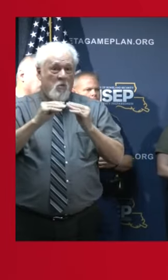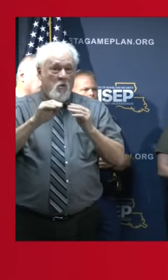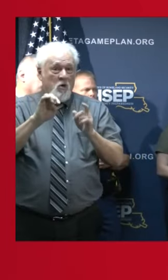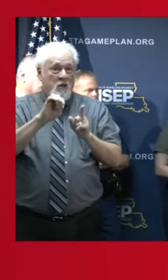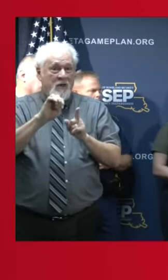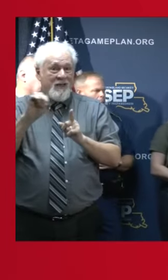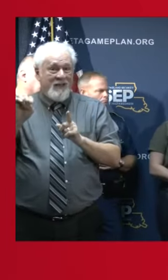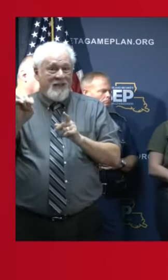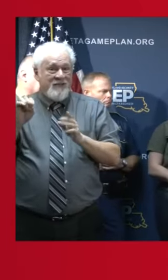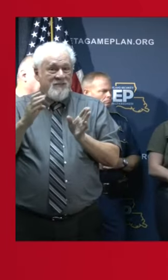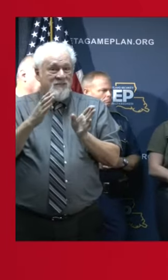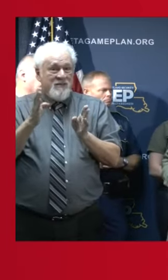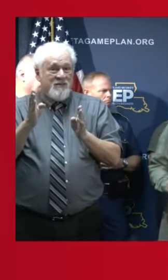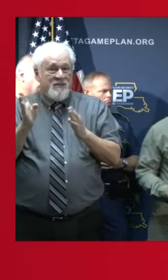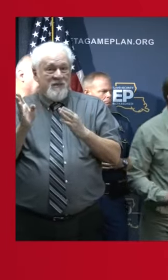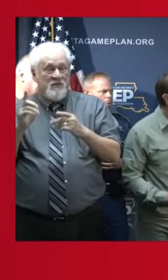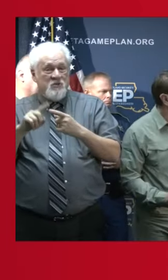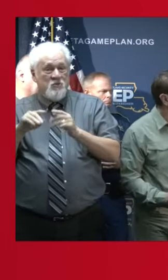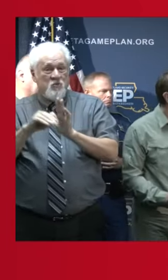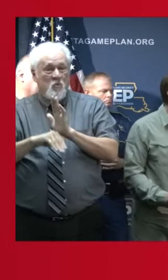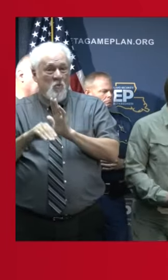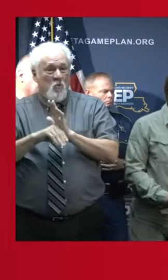east now, jogging more toward New Orleans?